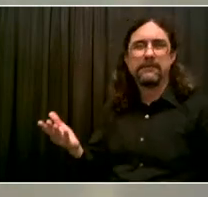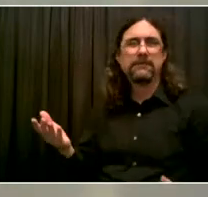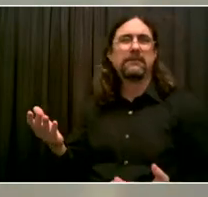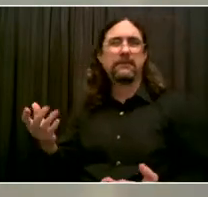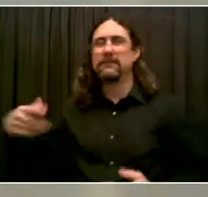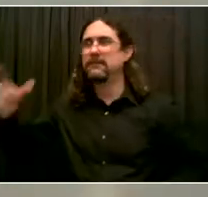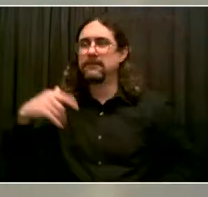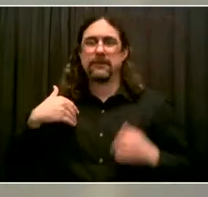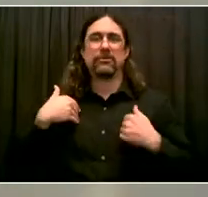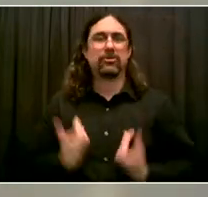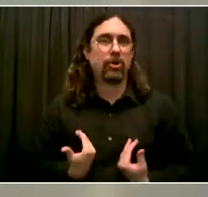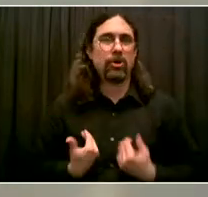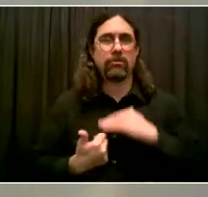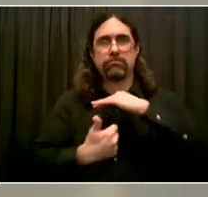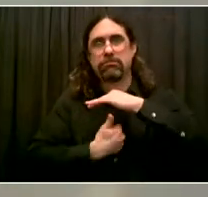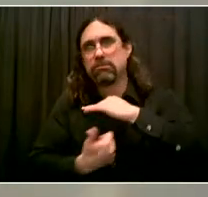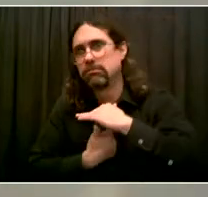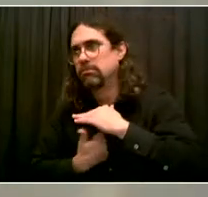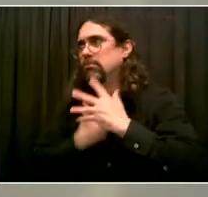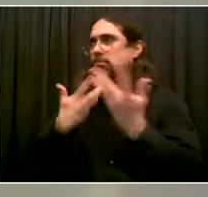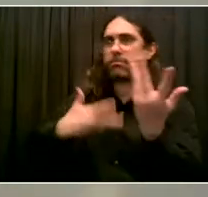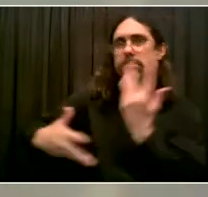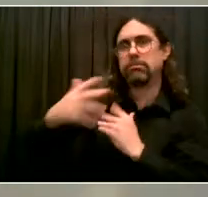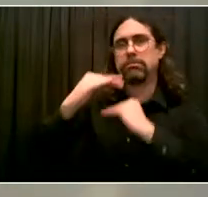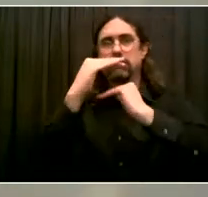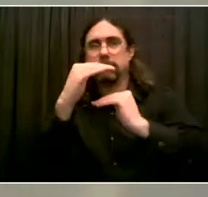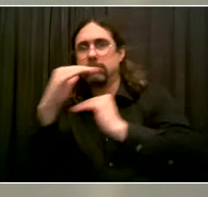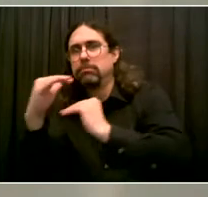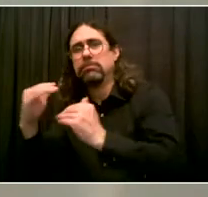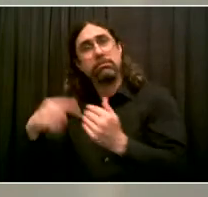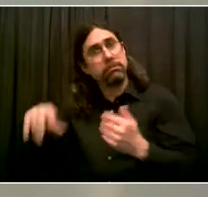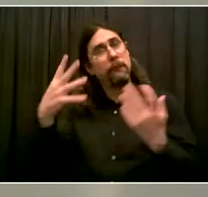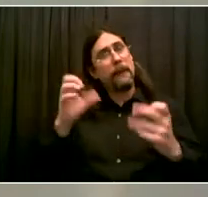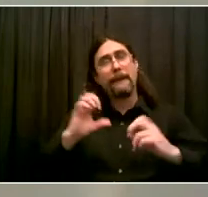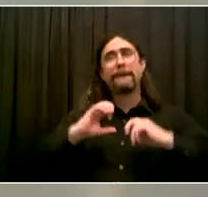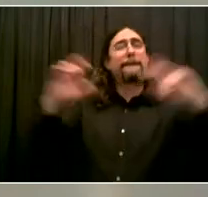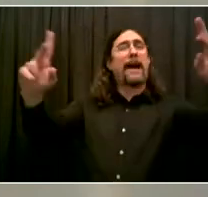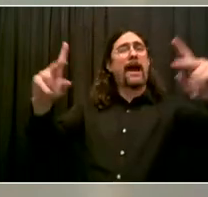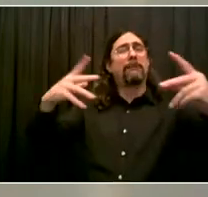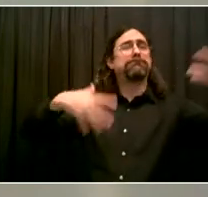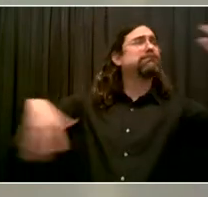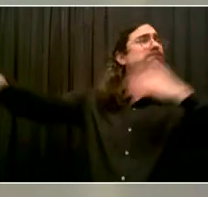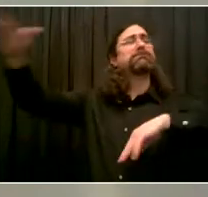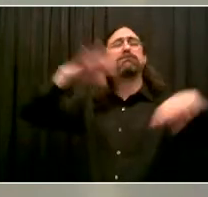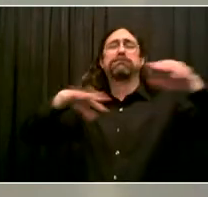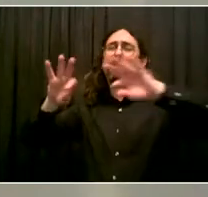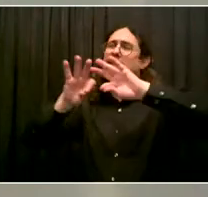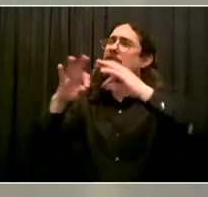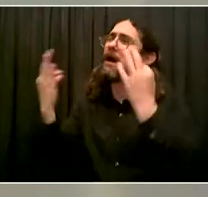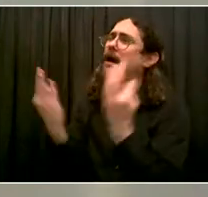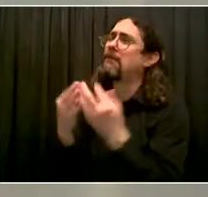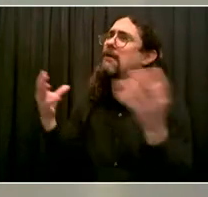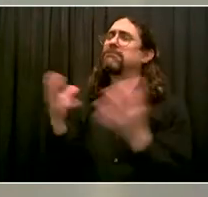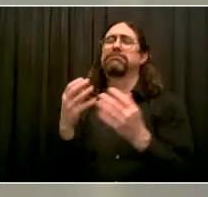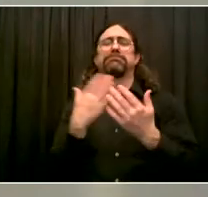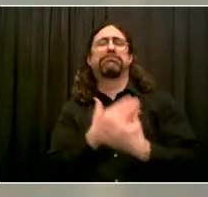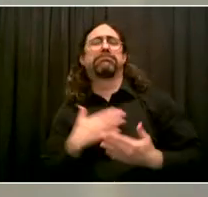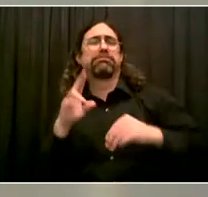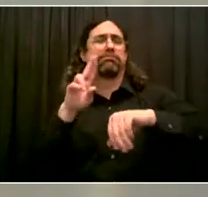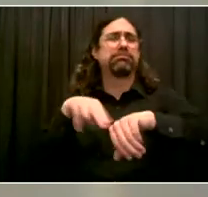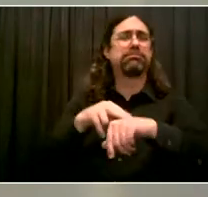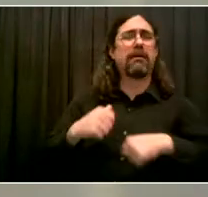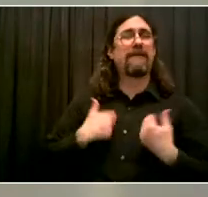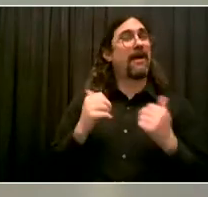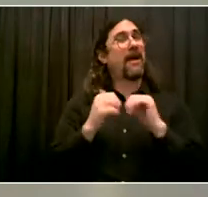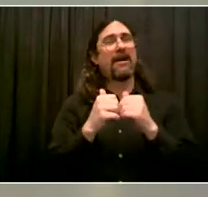population level, those are important. But Dr. Katz has really highlighted how important it is for us to also understand people's very real and appropriate fears and do our